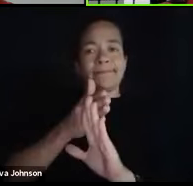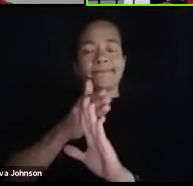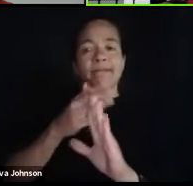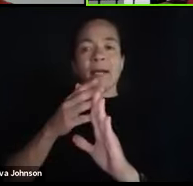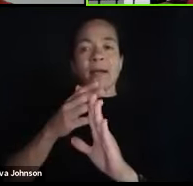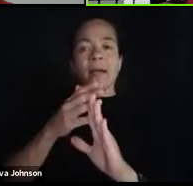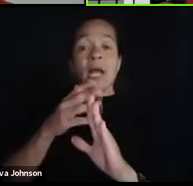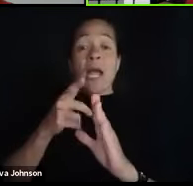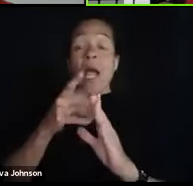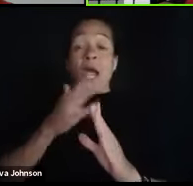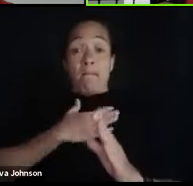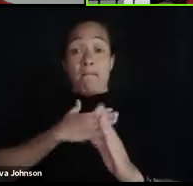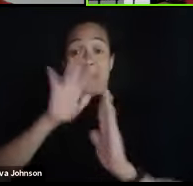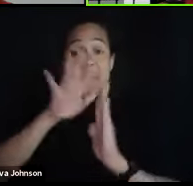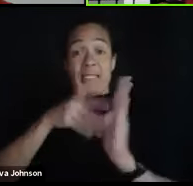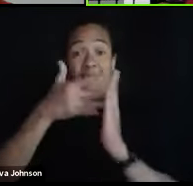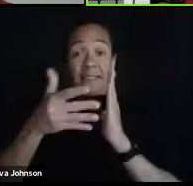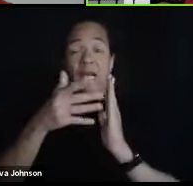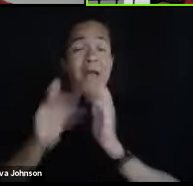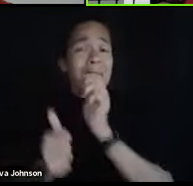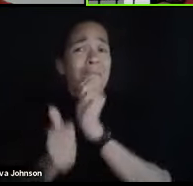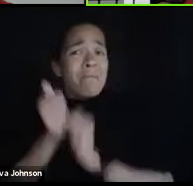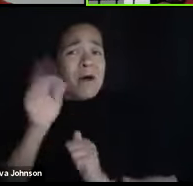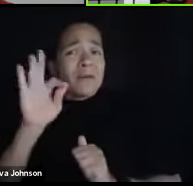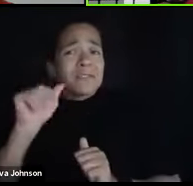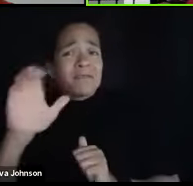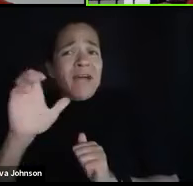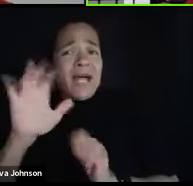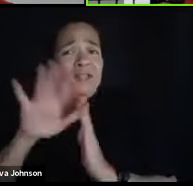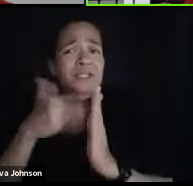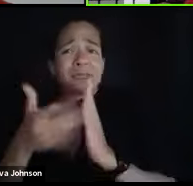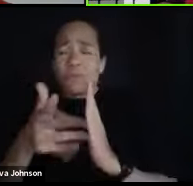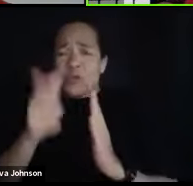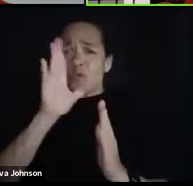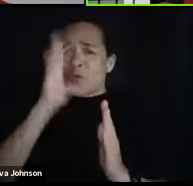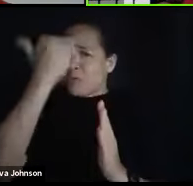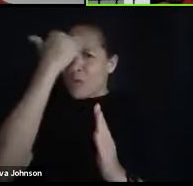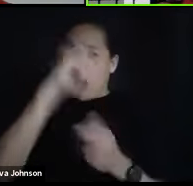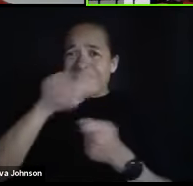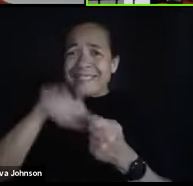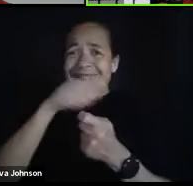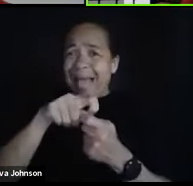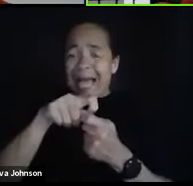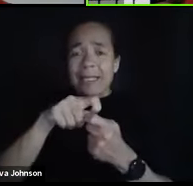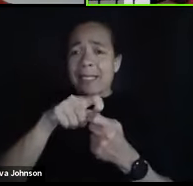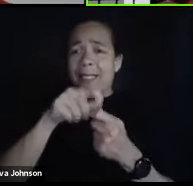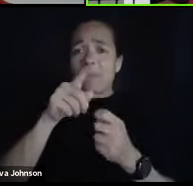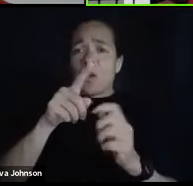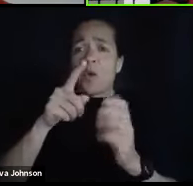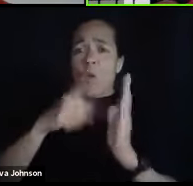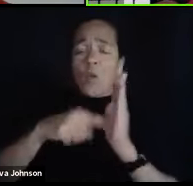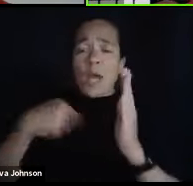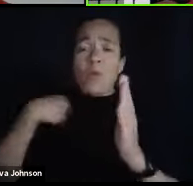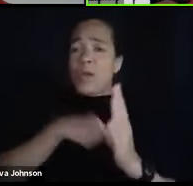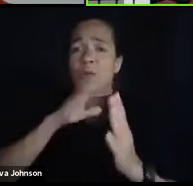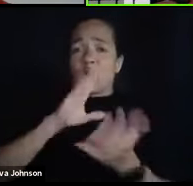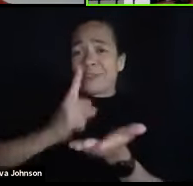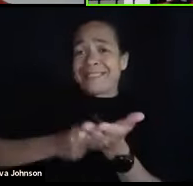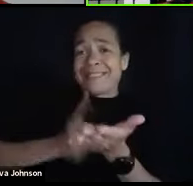and most faculty syllabus, you will see exactly what we're going to cover, what you should be reading, and what your assignment is.